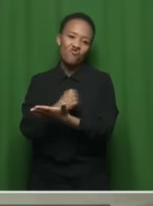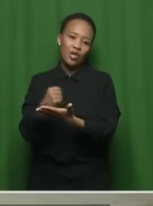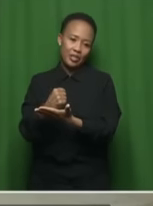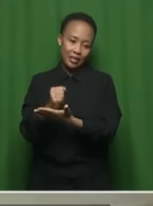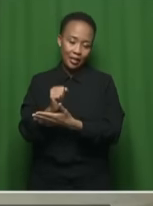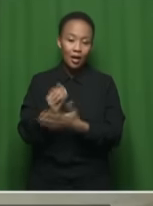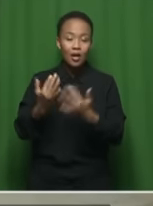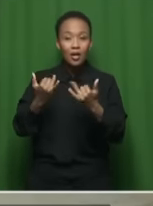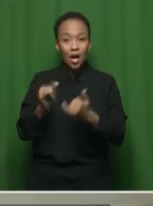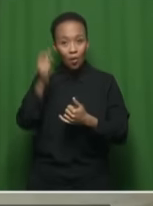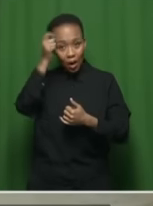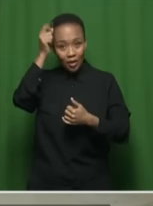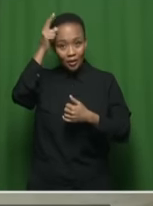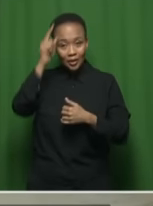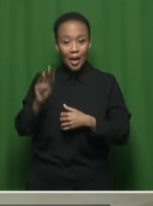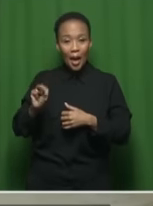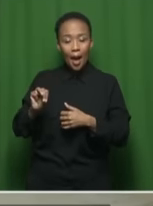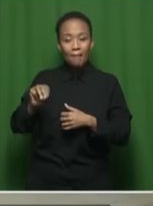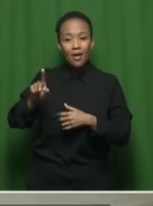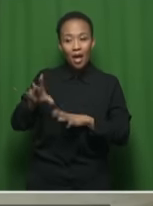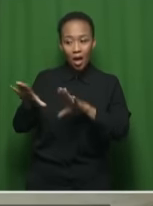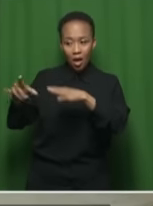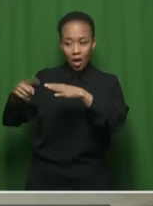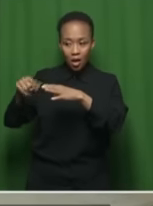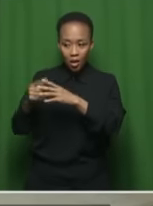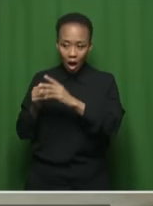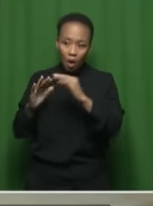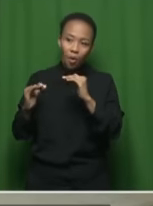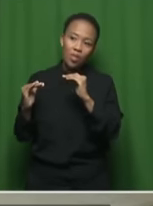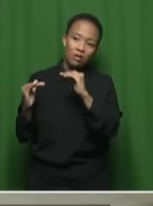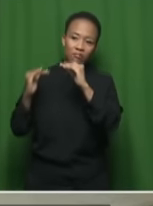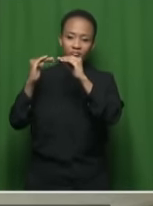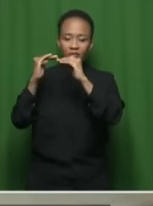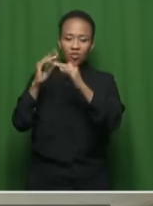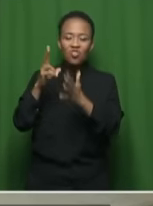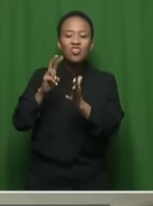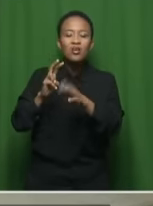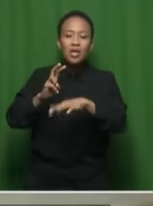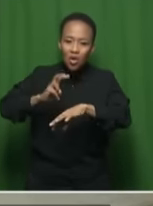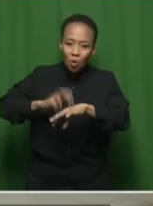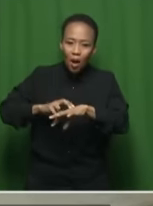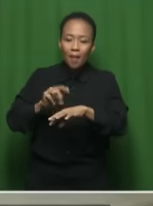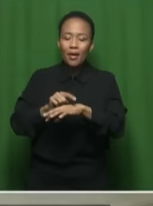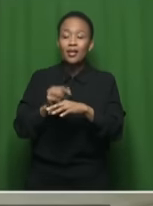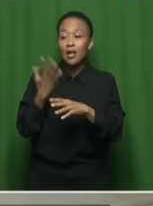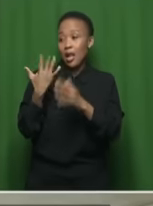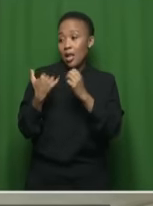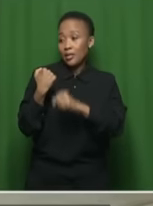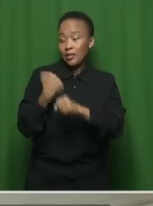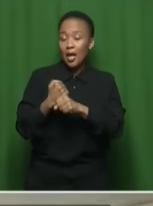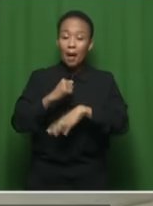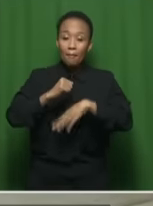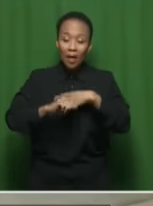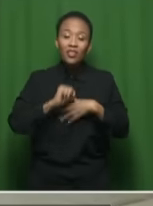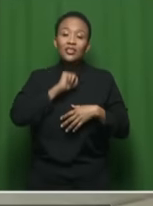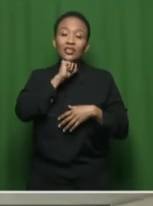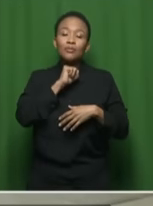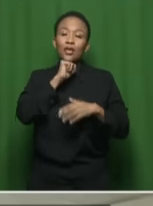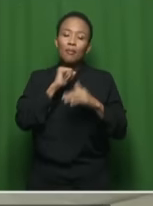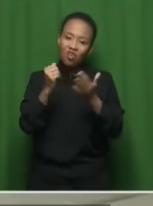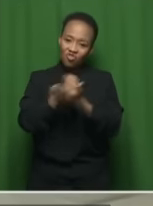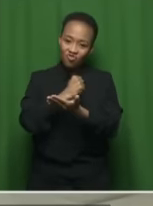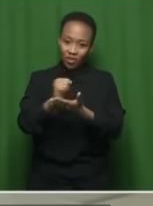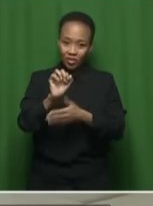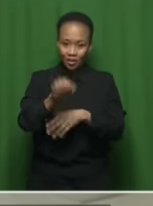We understand that Umkonto Wessezwe then met those requirements and was subsequently registered in September last year. Now, MK lawyers